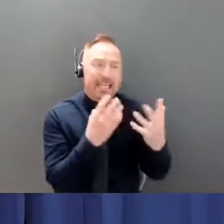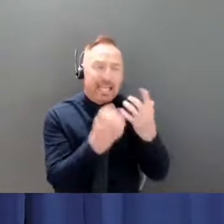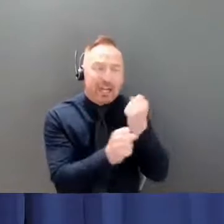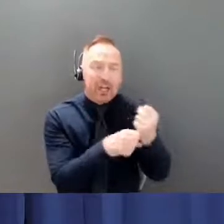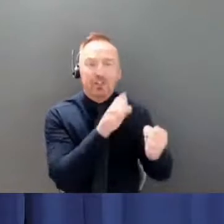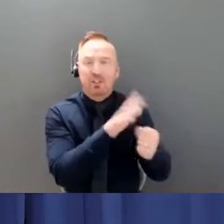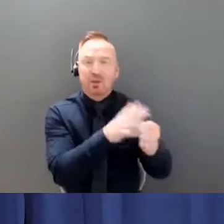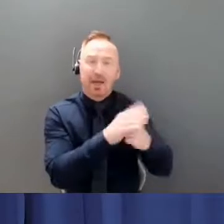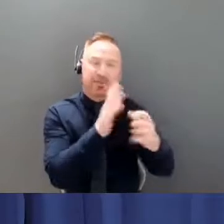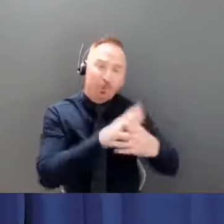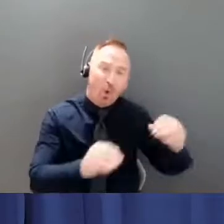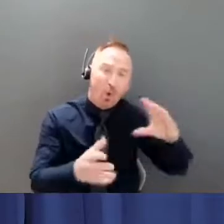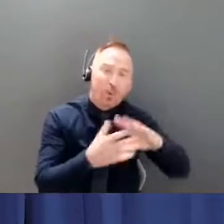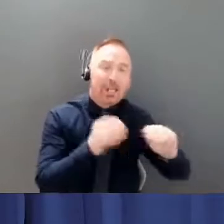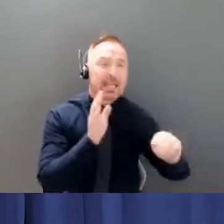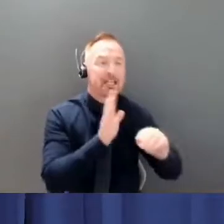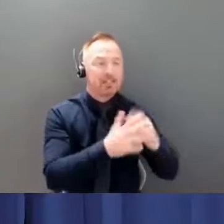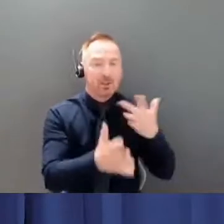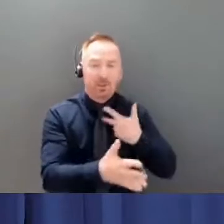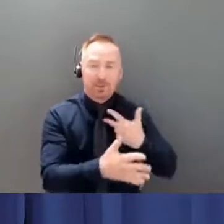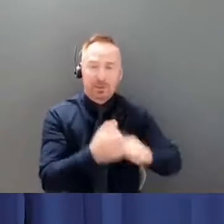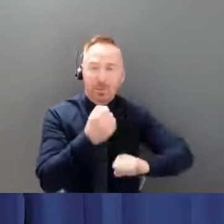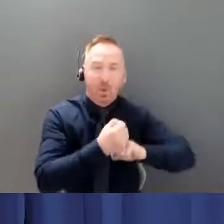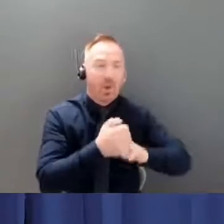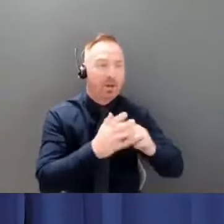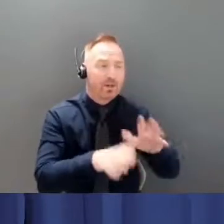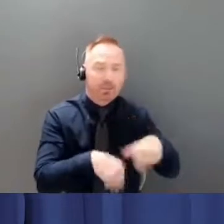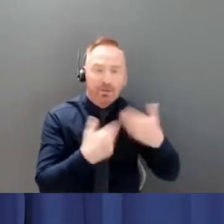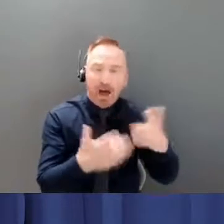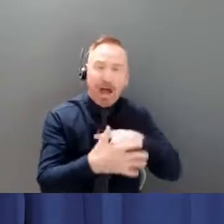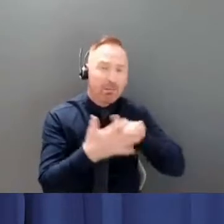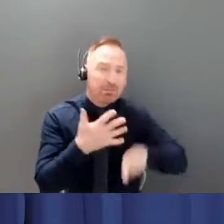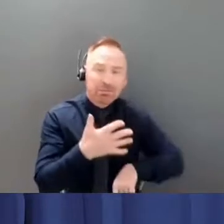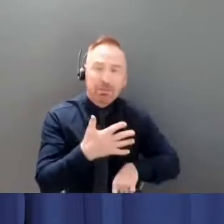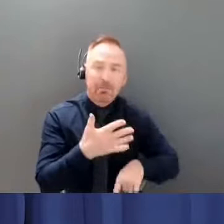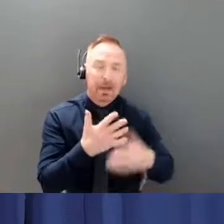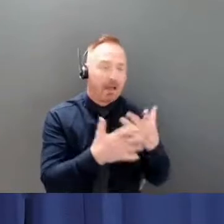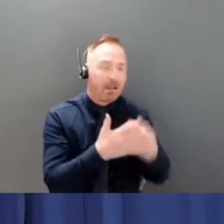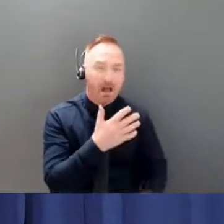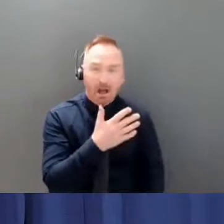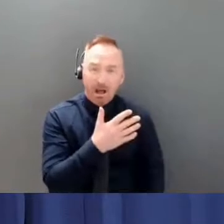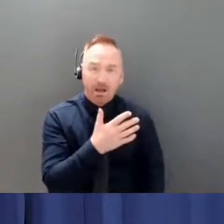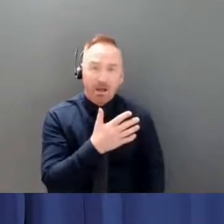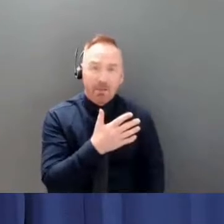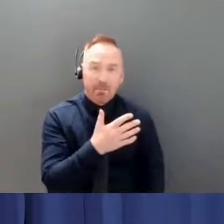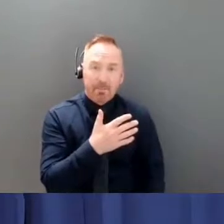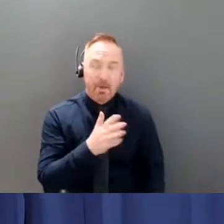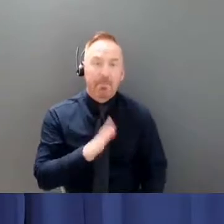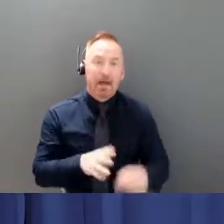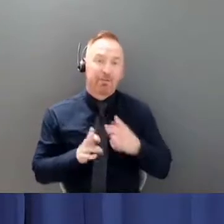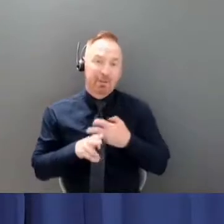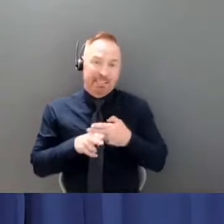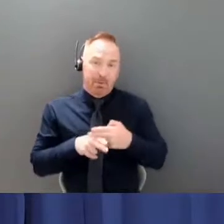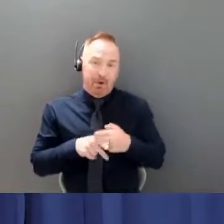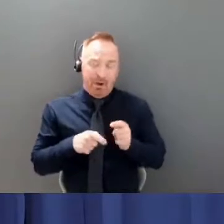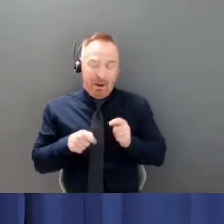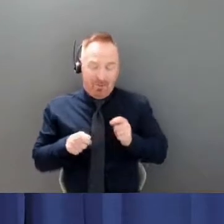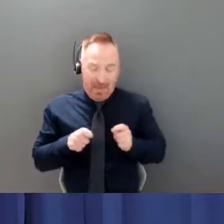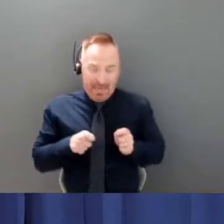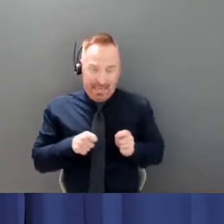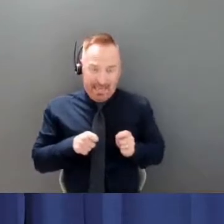by reining in our freedom for a short while we can regain more freedom for the rest of the summer and beyond